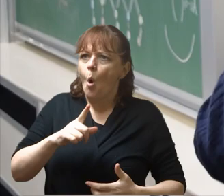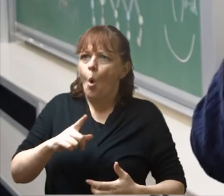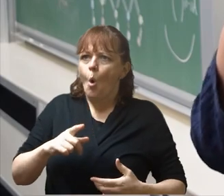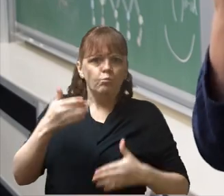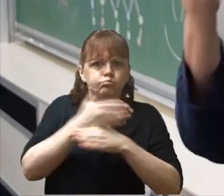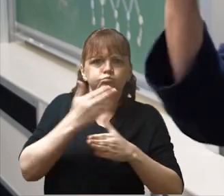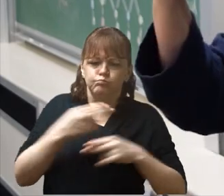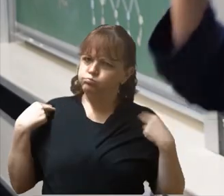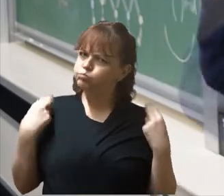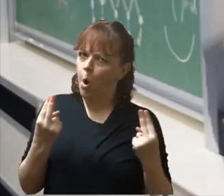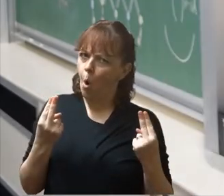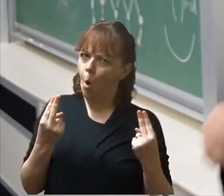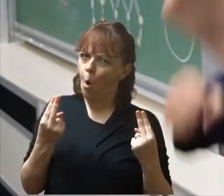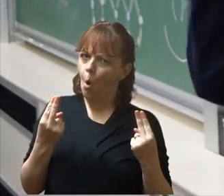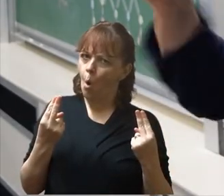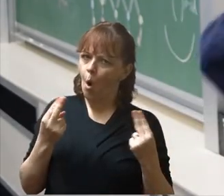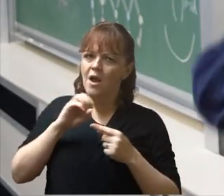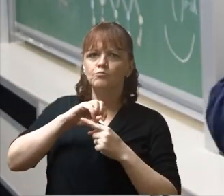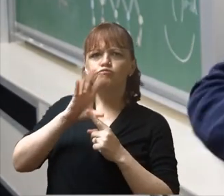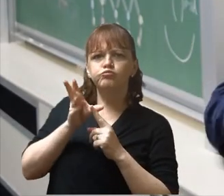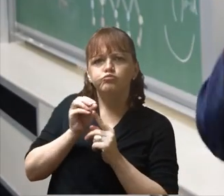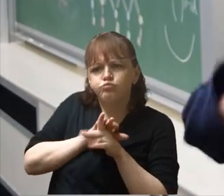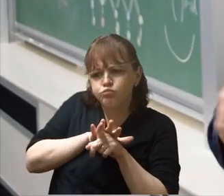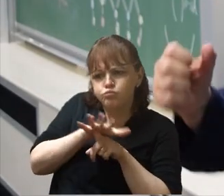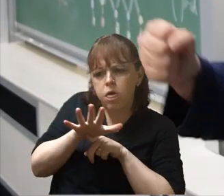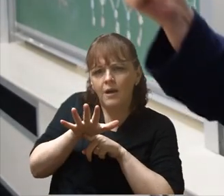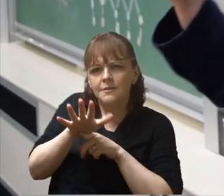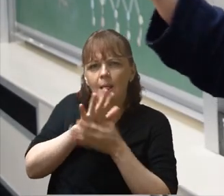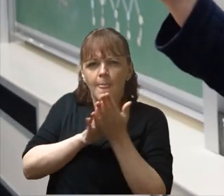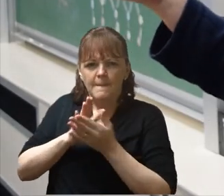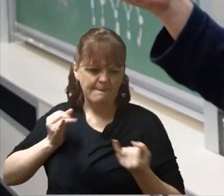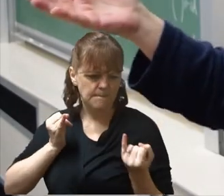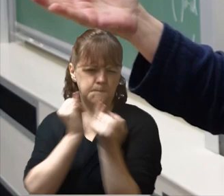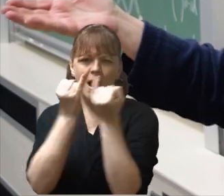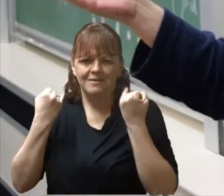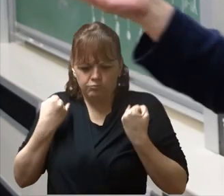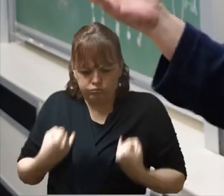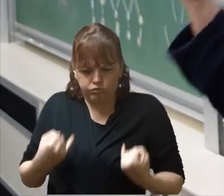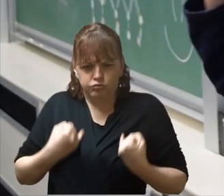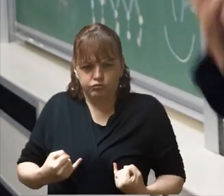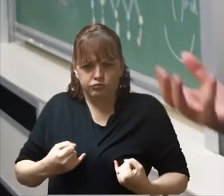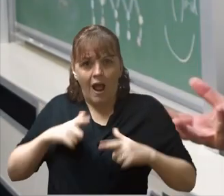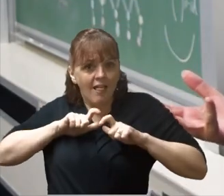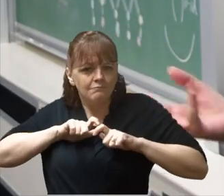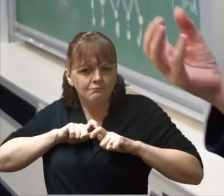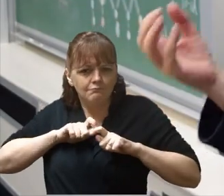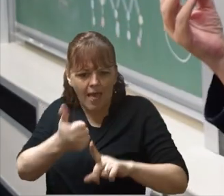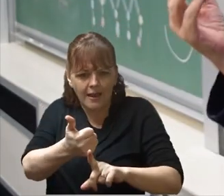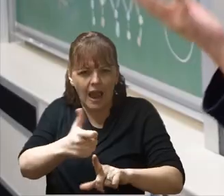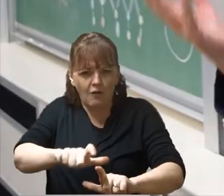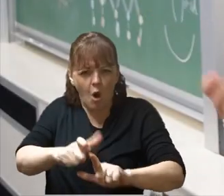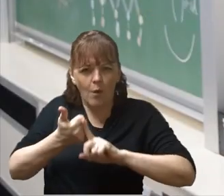warriors. Antibodies valiantly fighting off viruses. Maintaining the structure of hair, skin and nails.